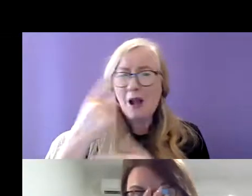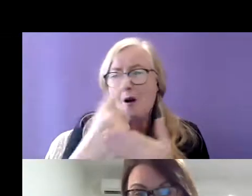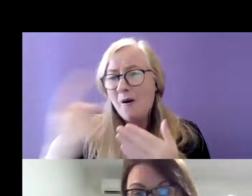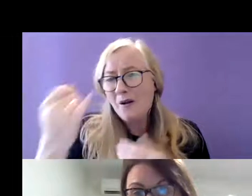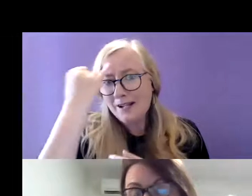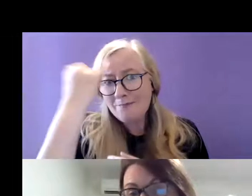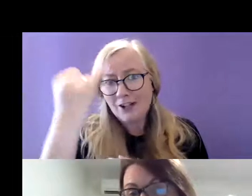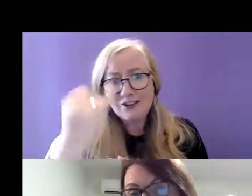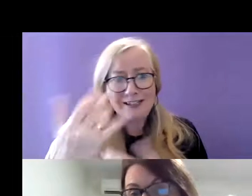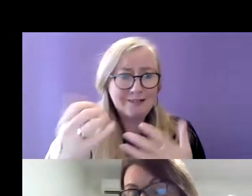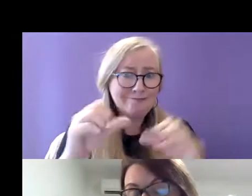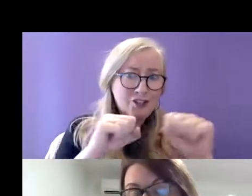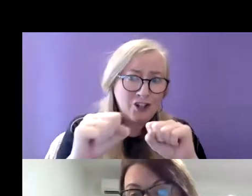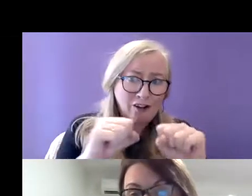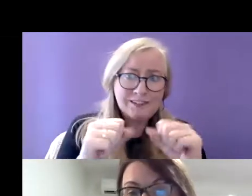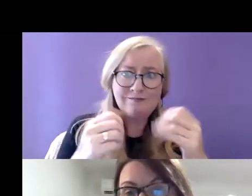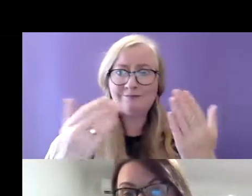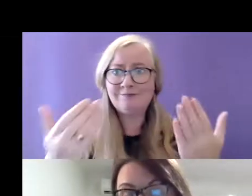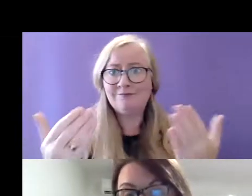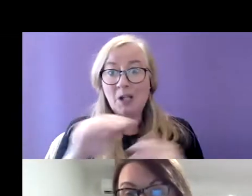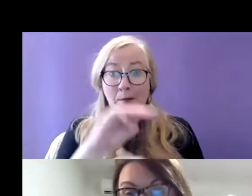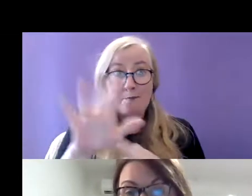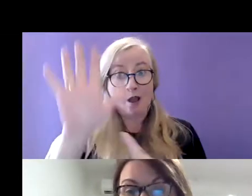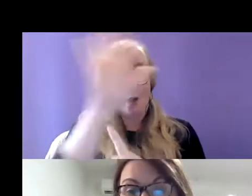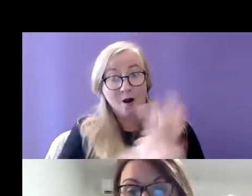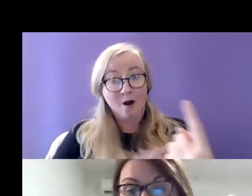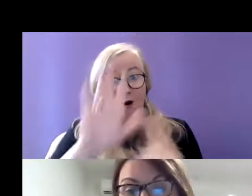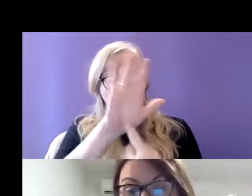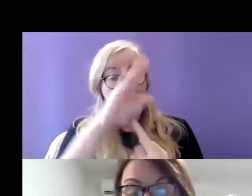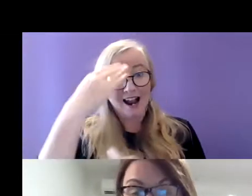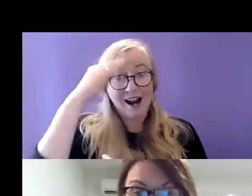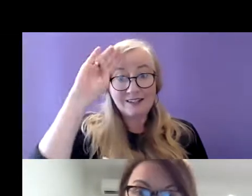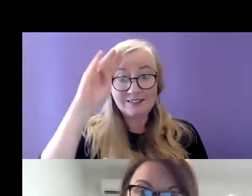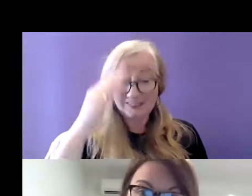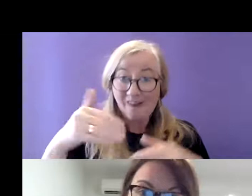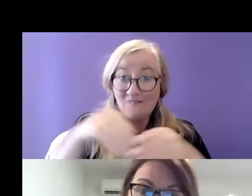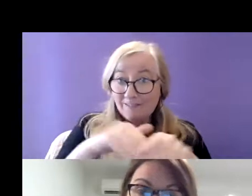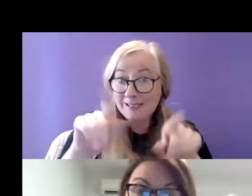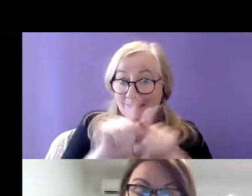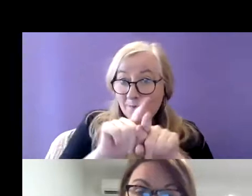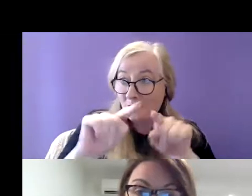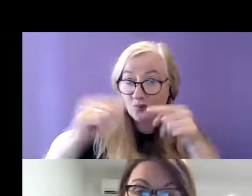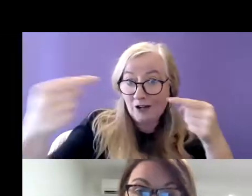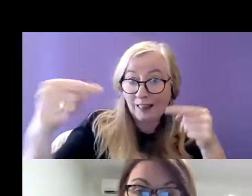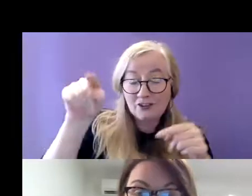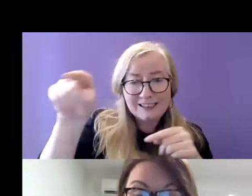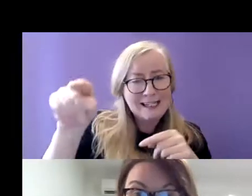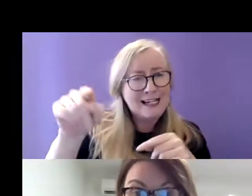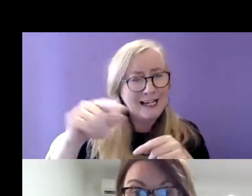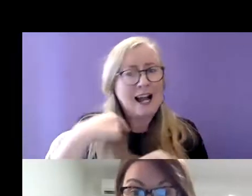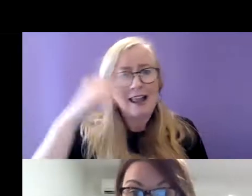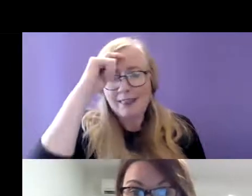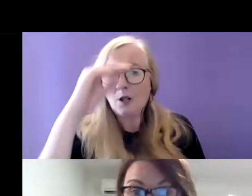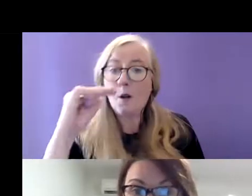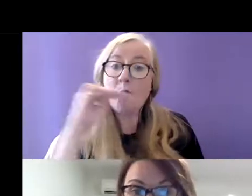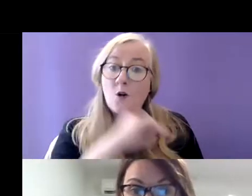services and people around the country are involved in similar challenges and I think it's very important in